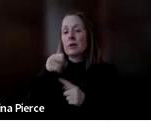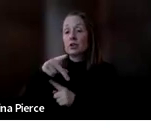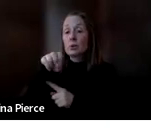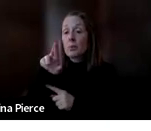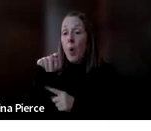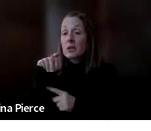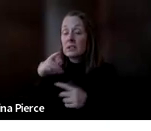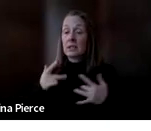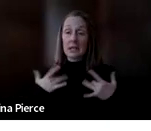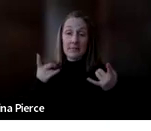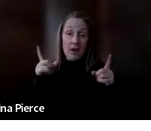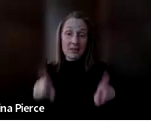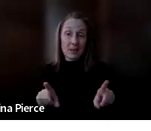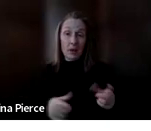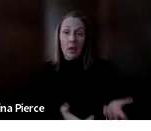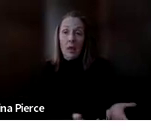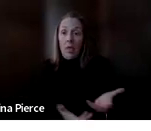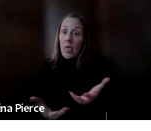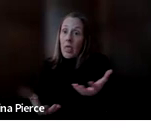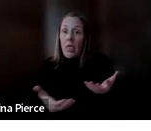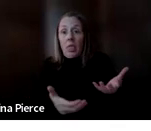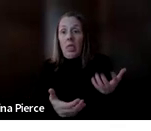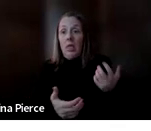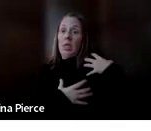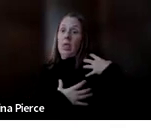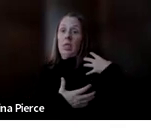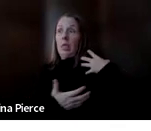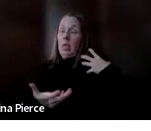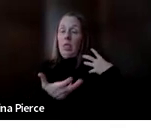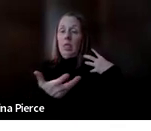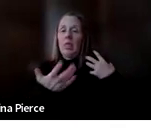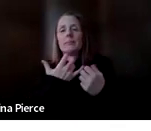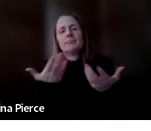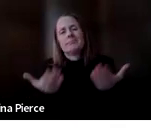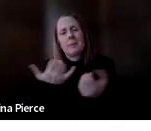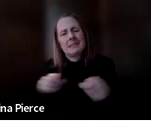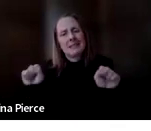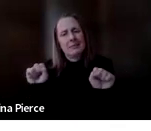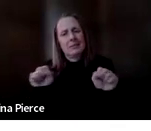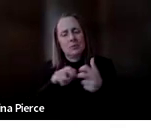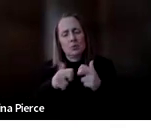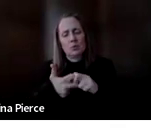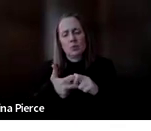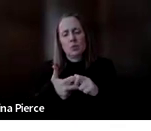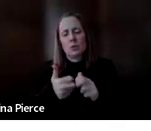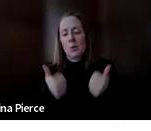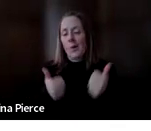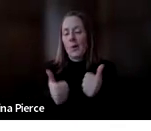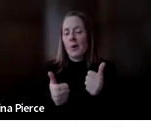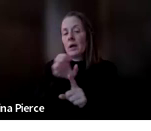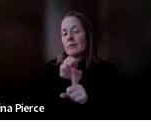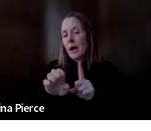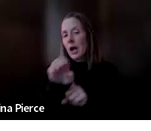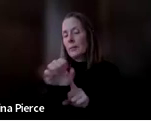carrying, like, a heavier device around their neck or shoulder might be a safety issue. Or certain environments, like the bathroom